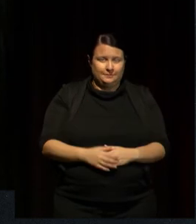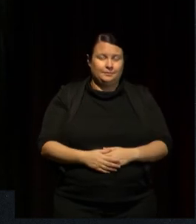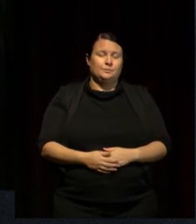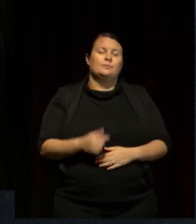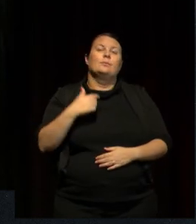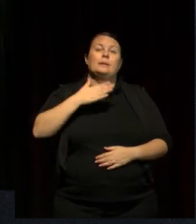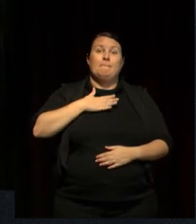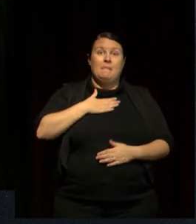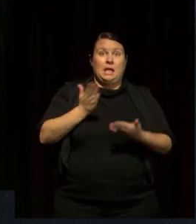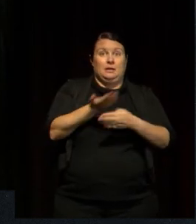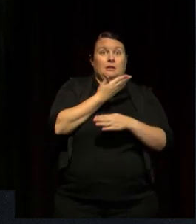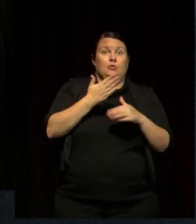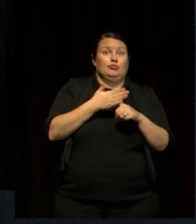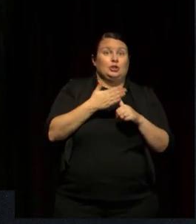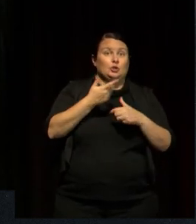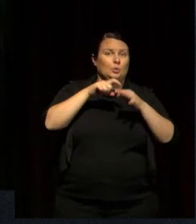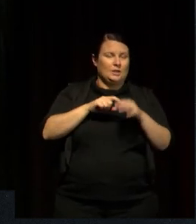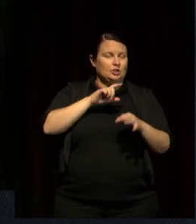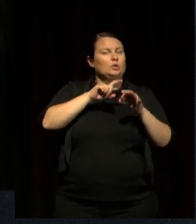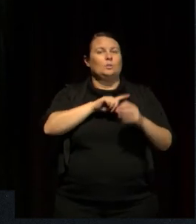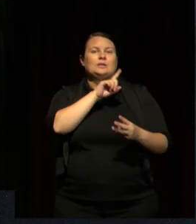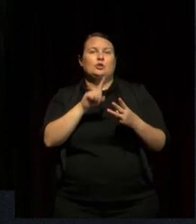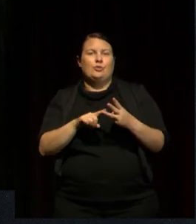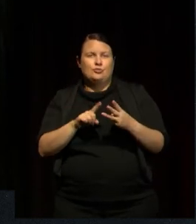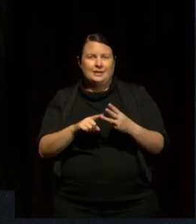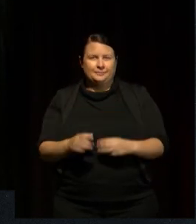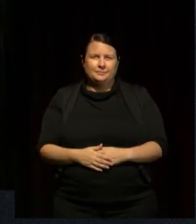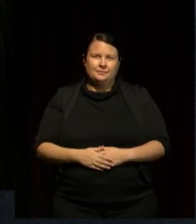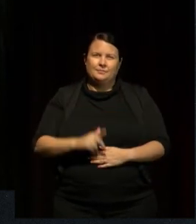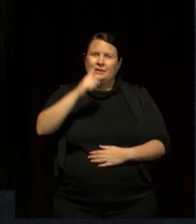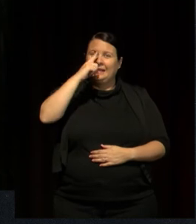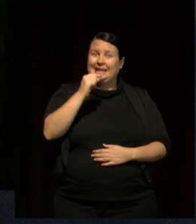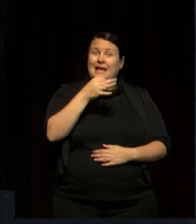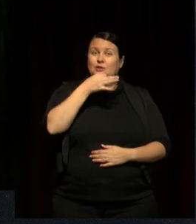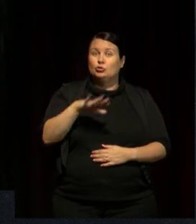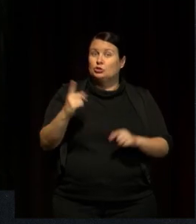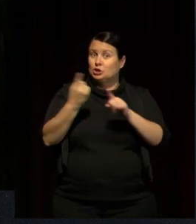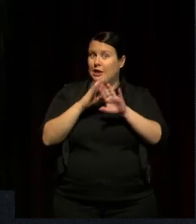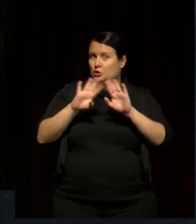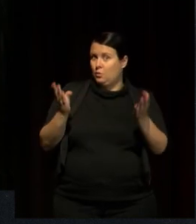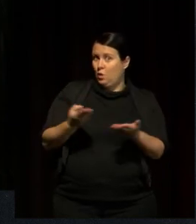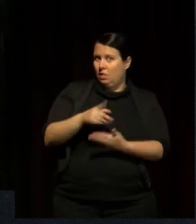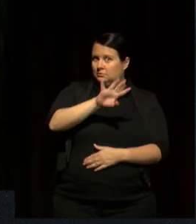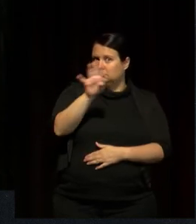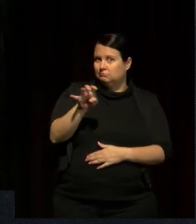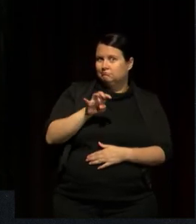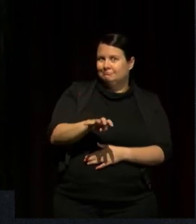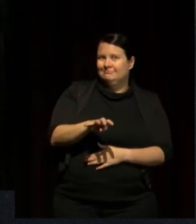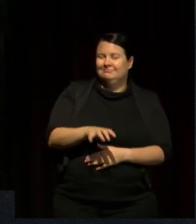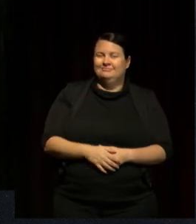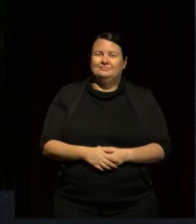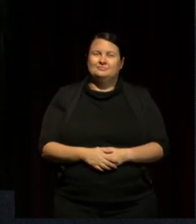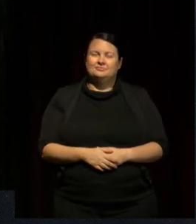now. So question three is, can children change the world? It's the topic of the